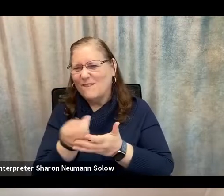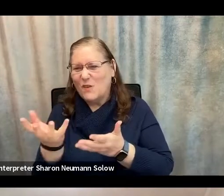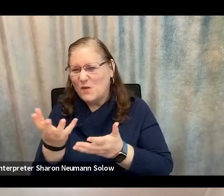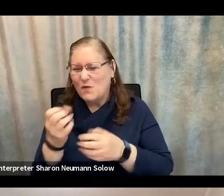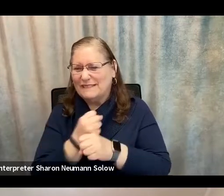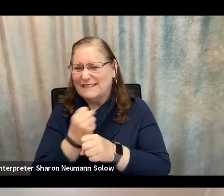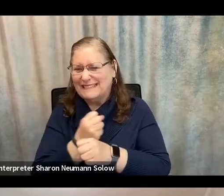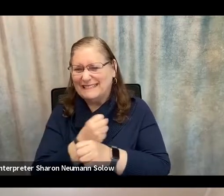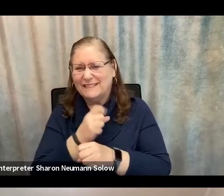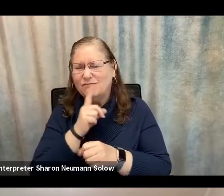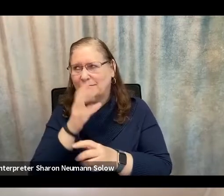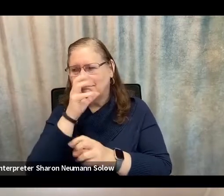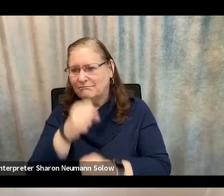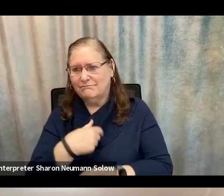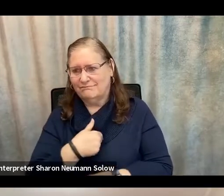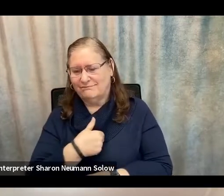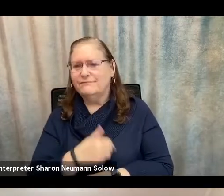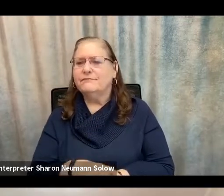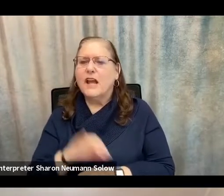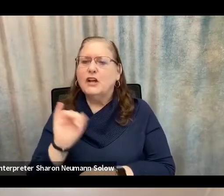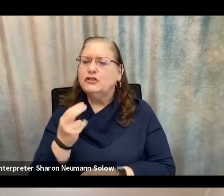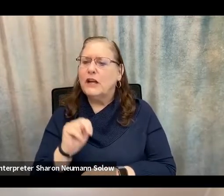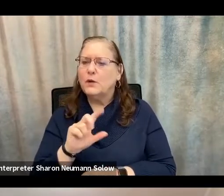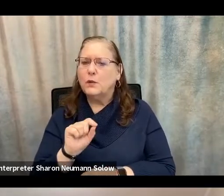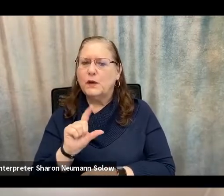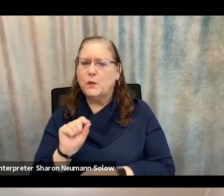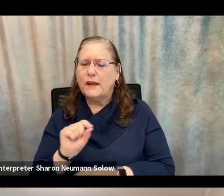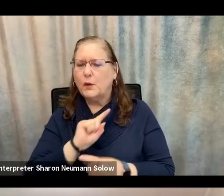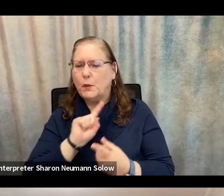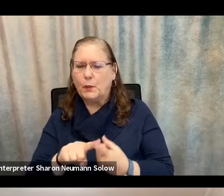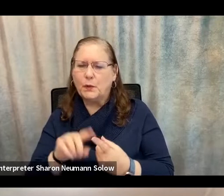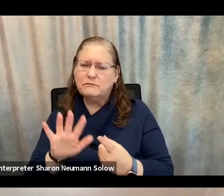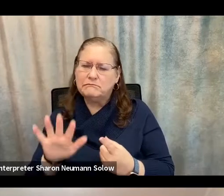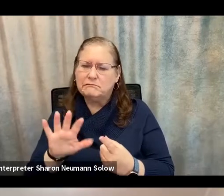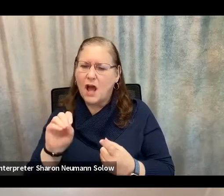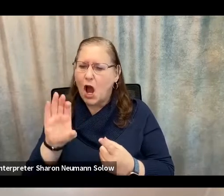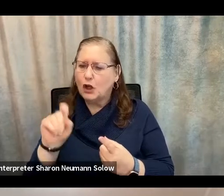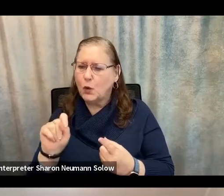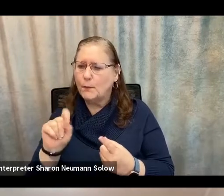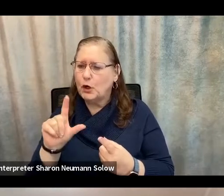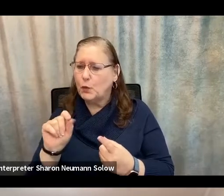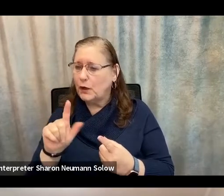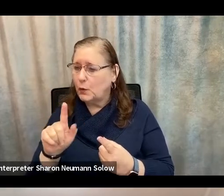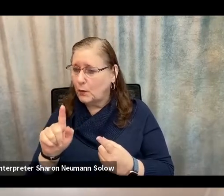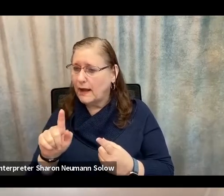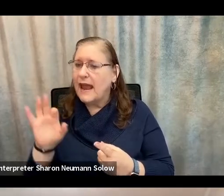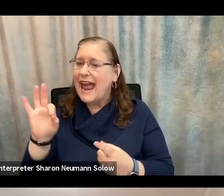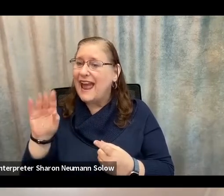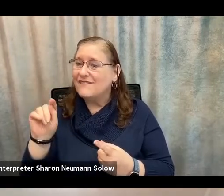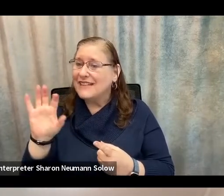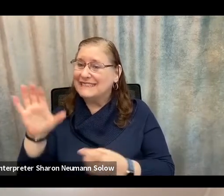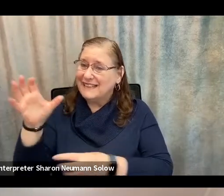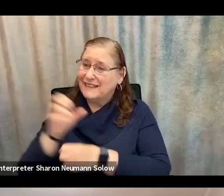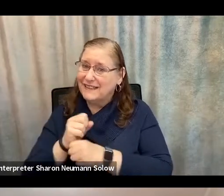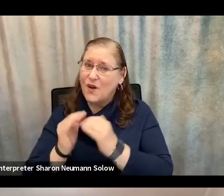Since January of 2020 until about October of 2021, the FTC has received more than